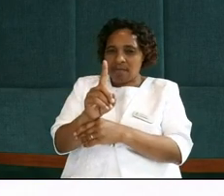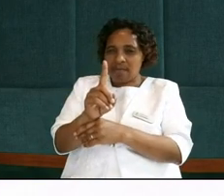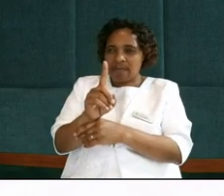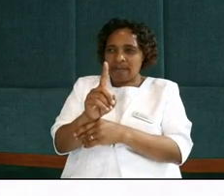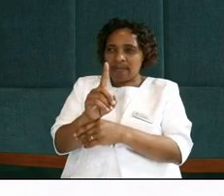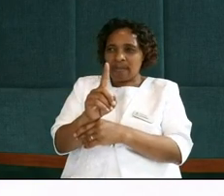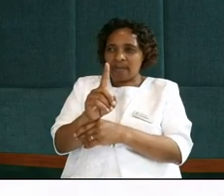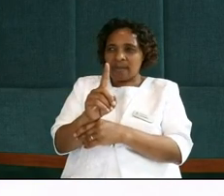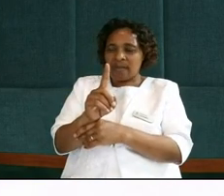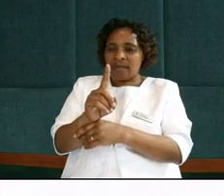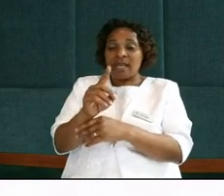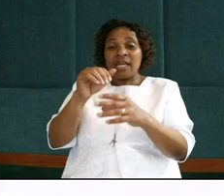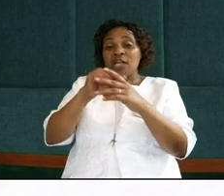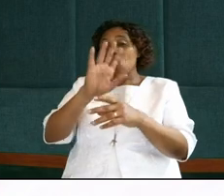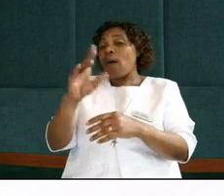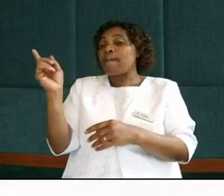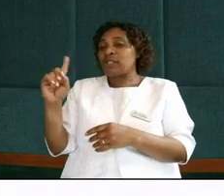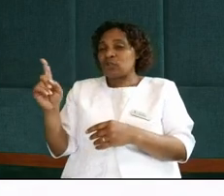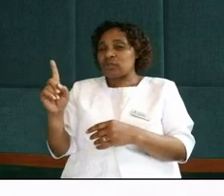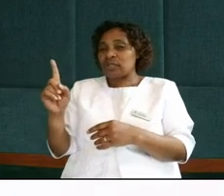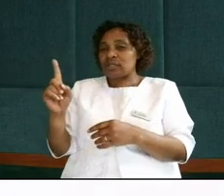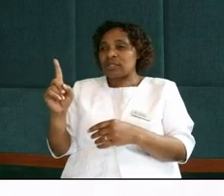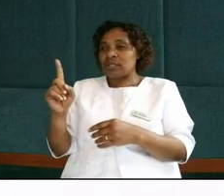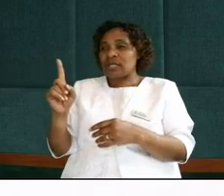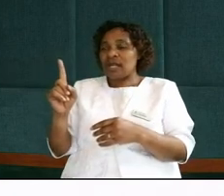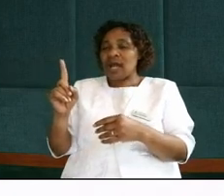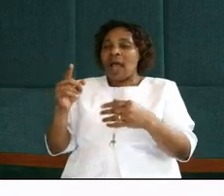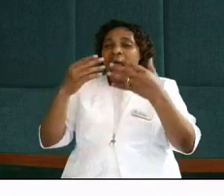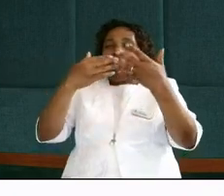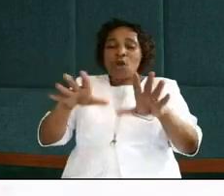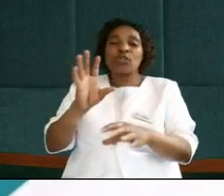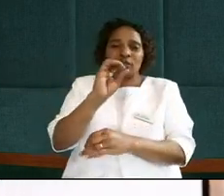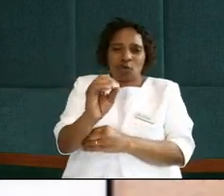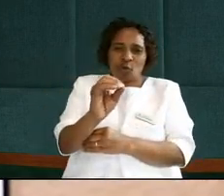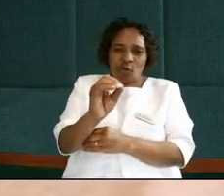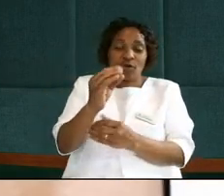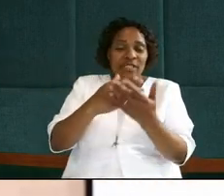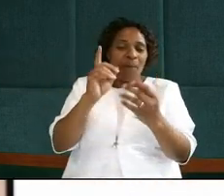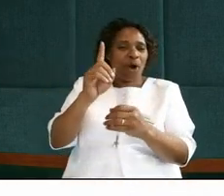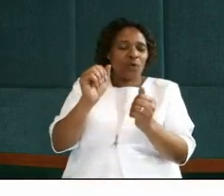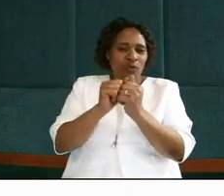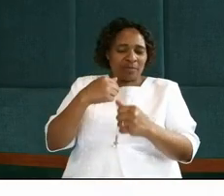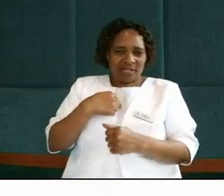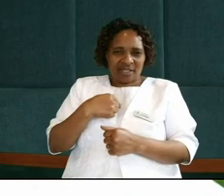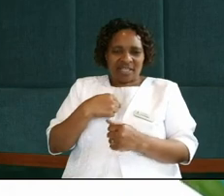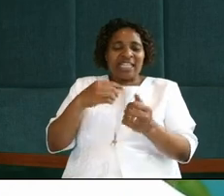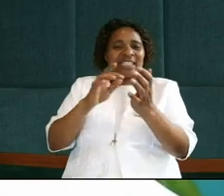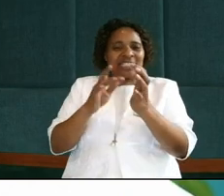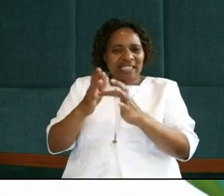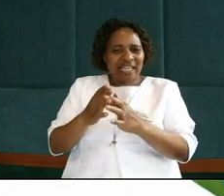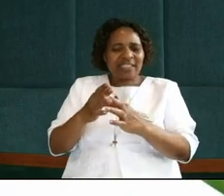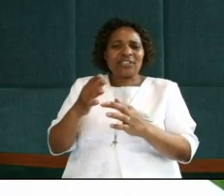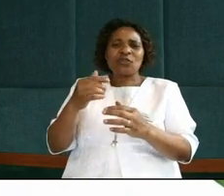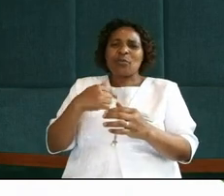so Eve, out of my ministry, I lose ten, there's somebody with me, I mean, Jesus, to